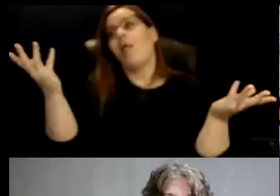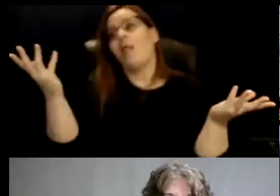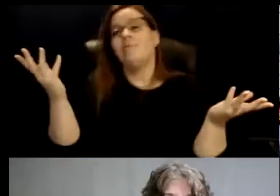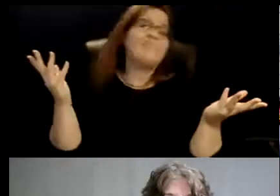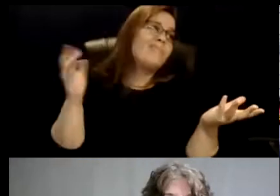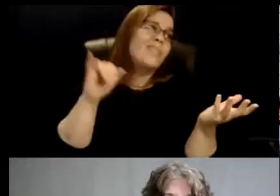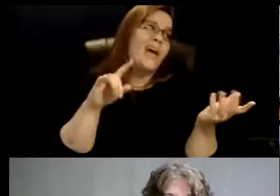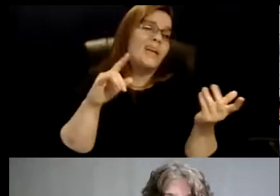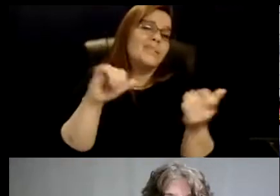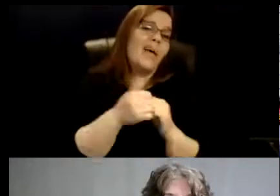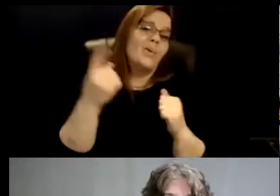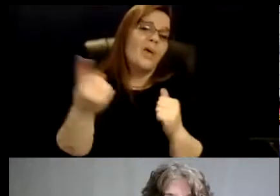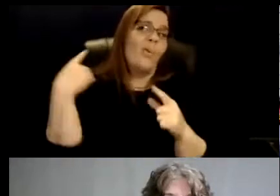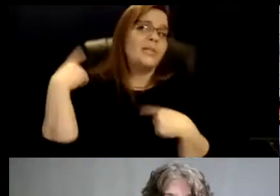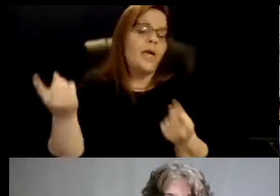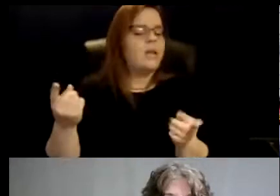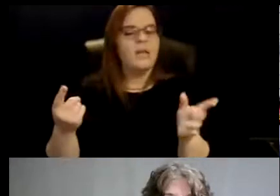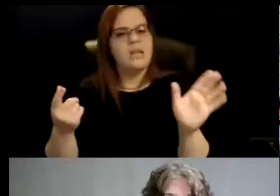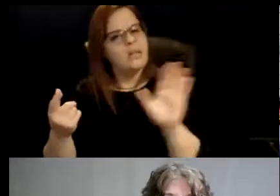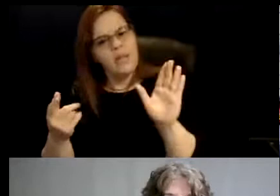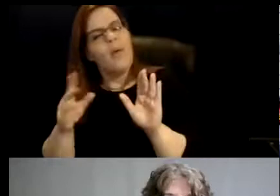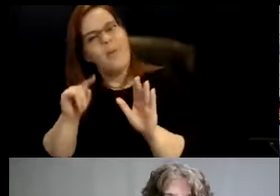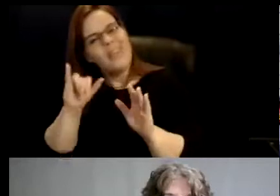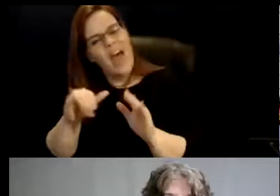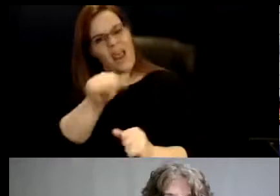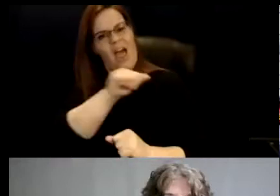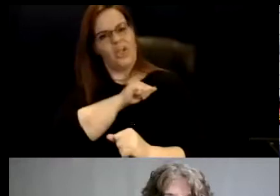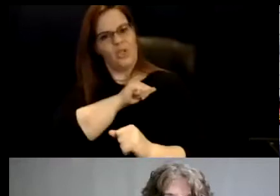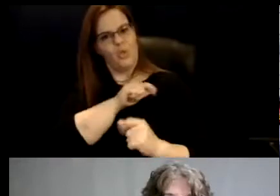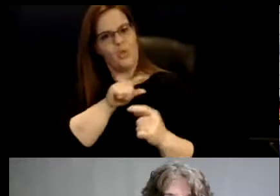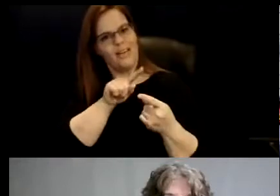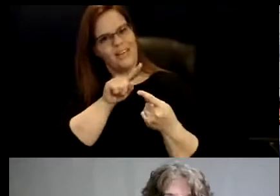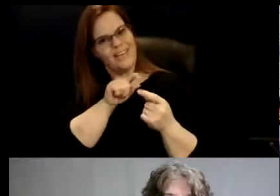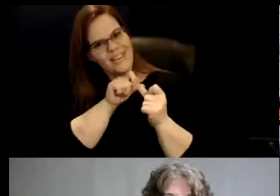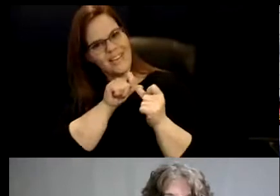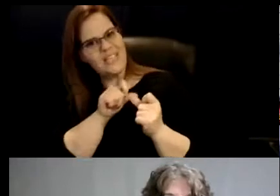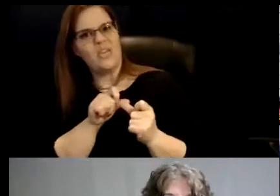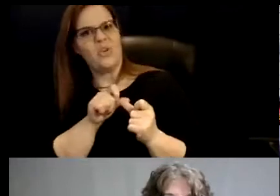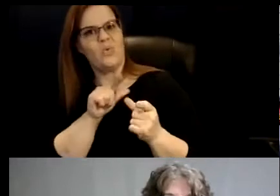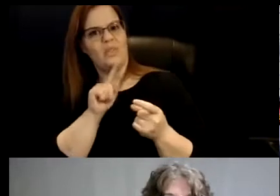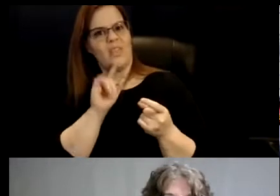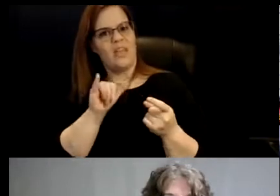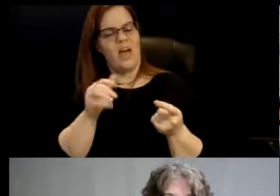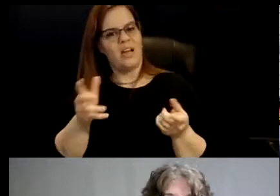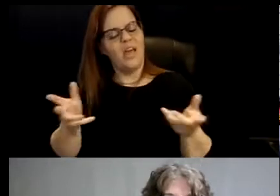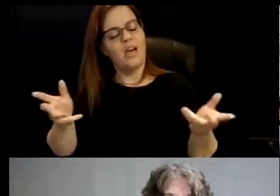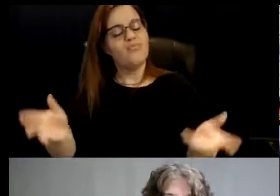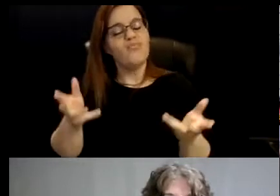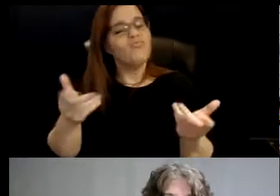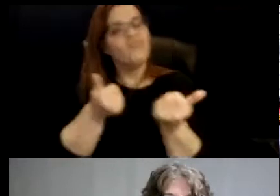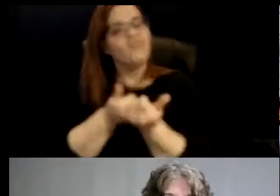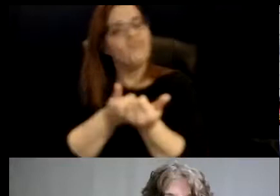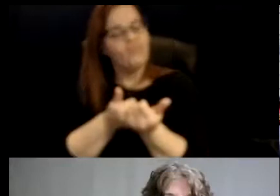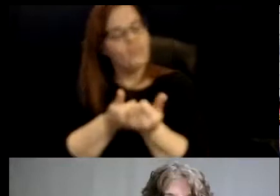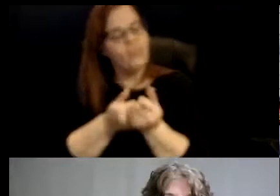continues to move that press forward and sort of continue to flood further and further